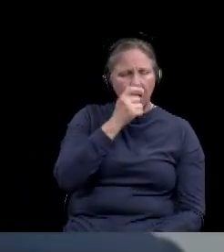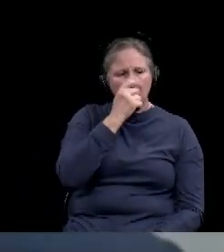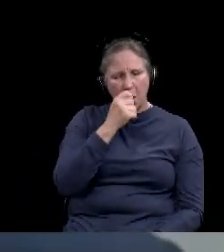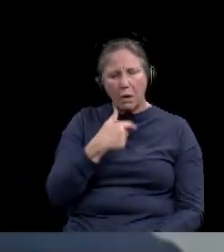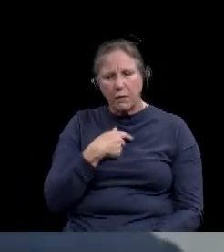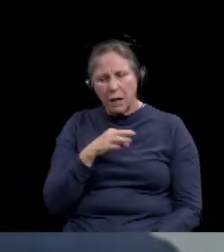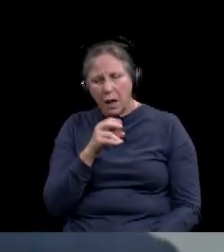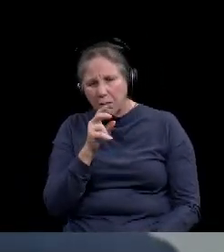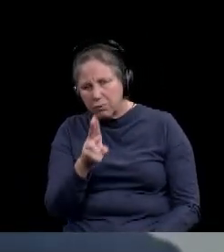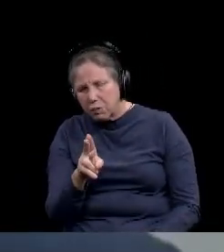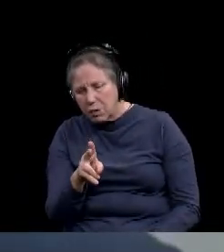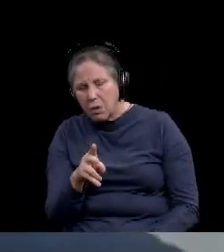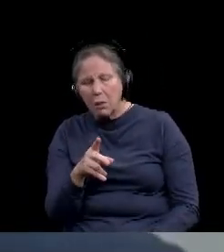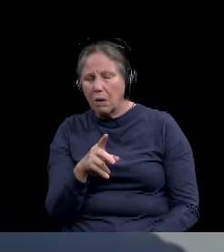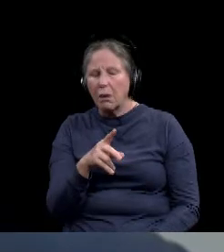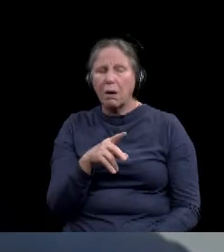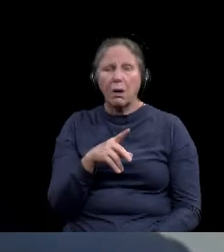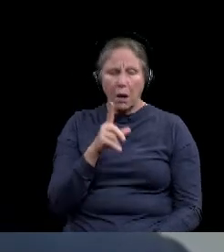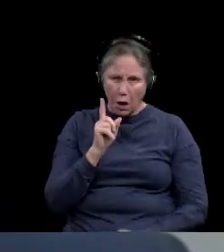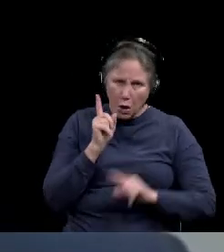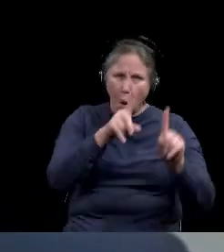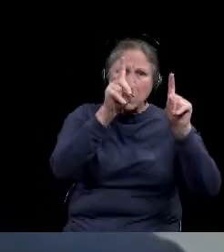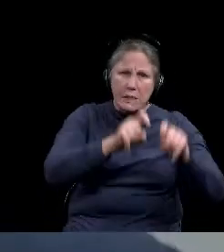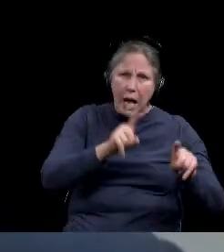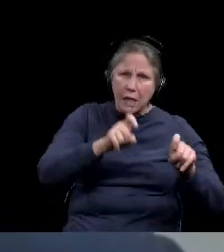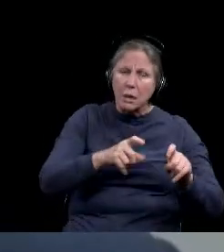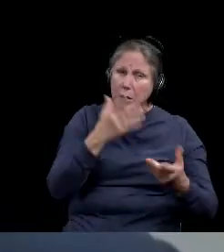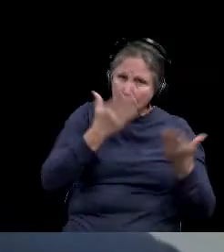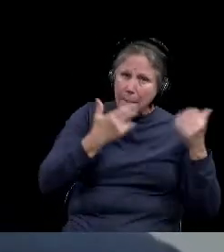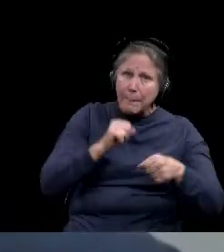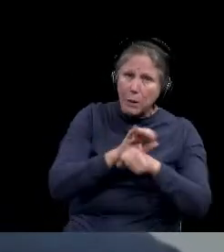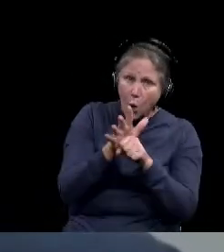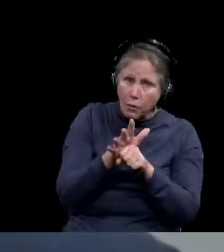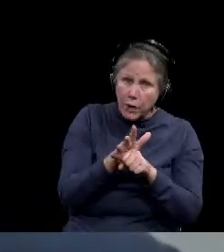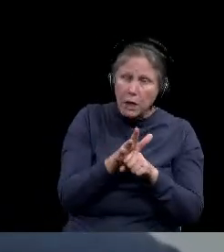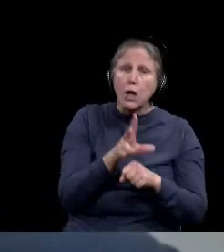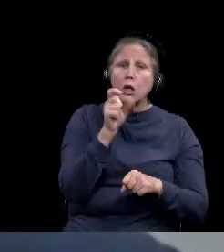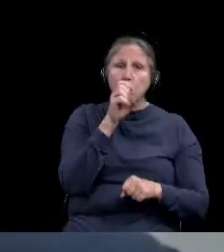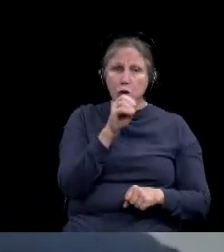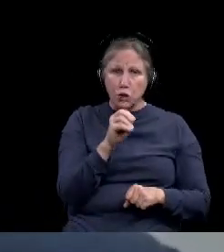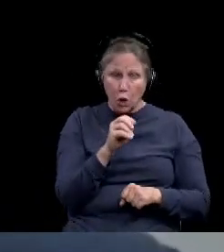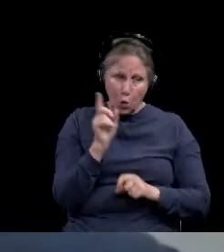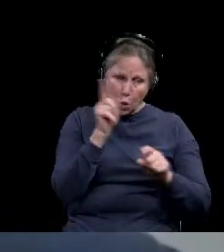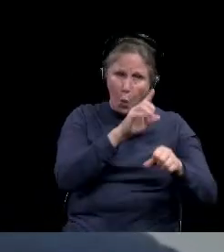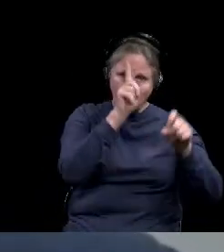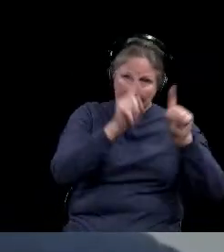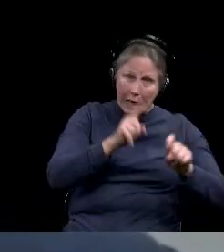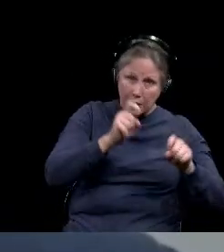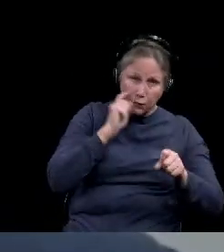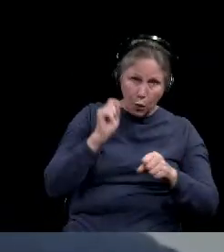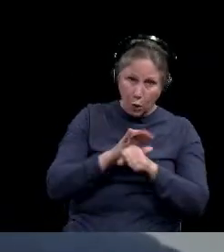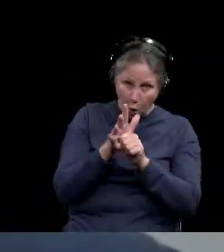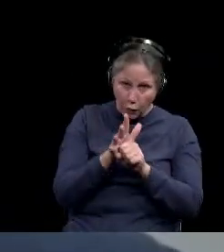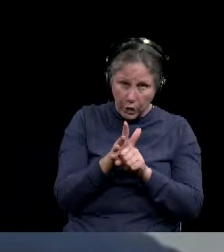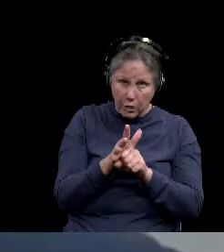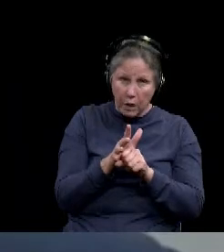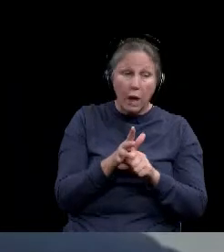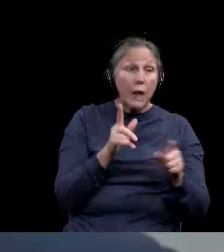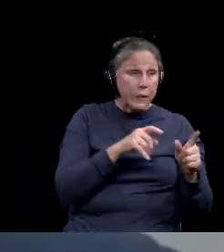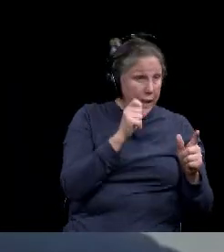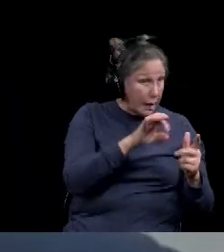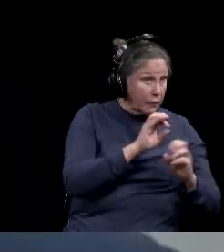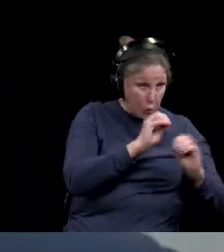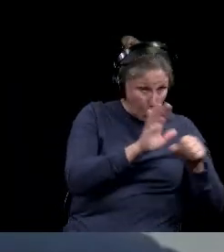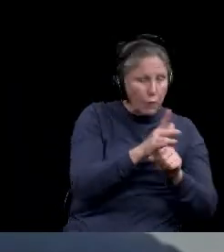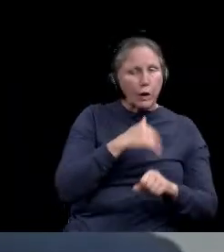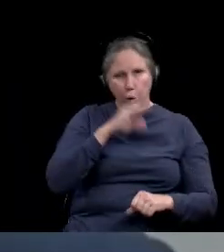test this year because we need to figure out who all has coronavirus. So you need to go get your coronavirus test if you have any kind of COVID or influenza like